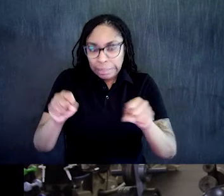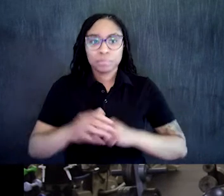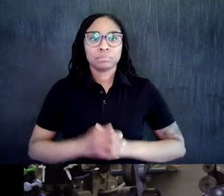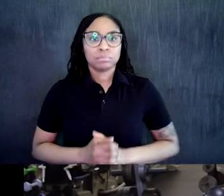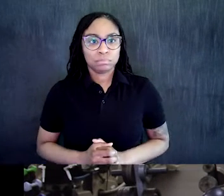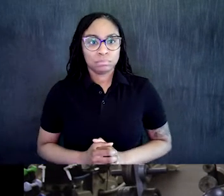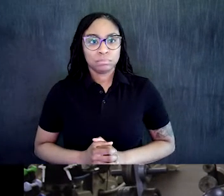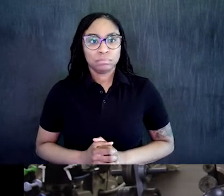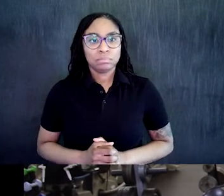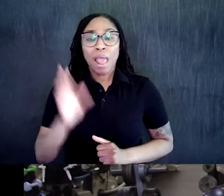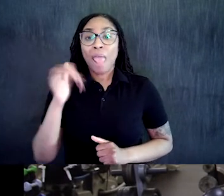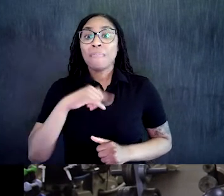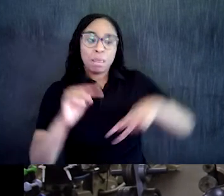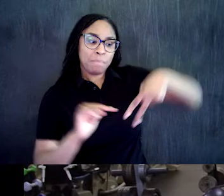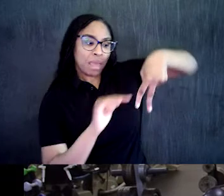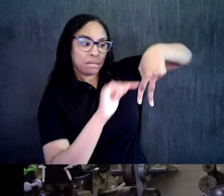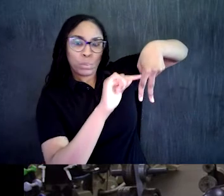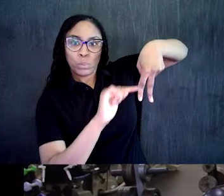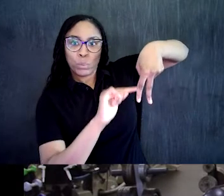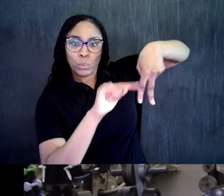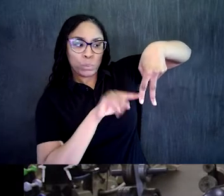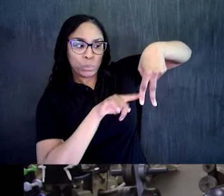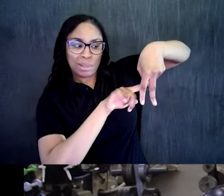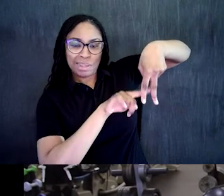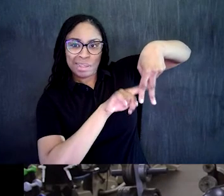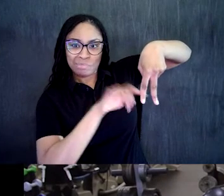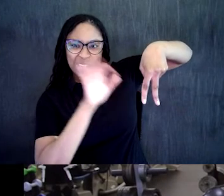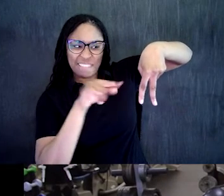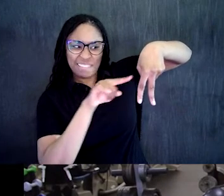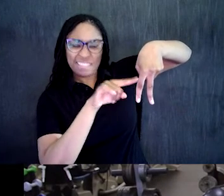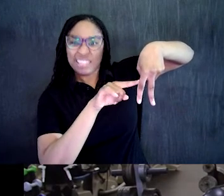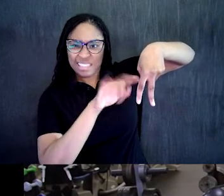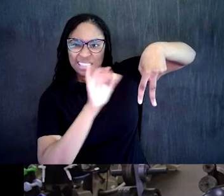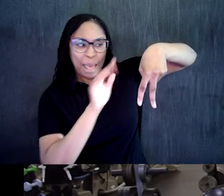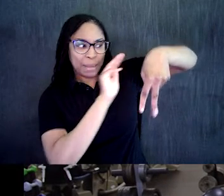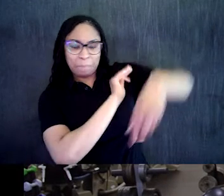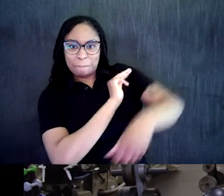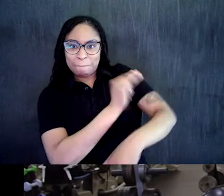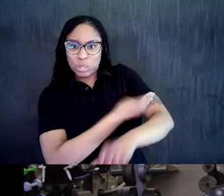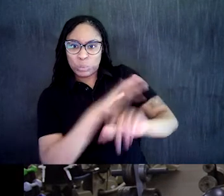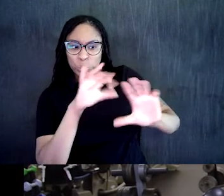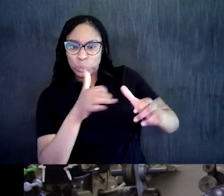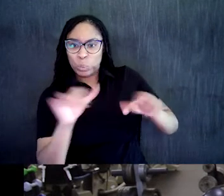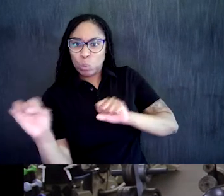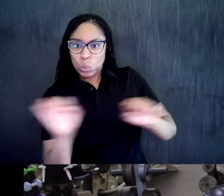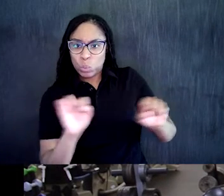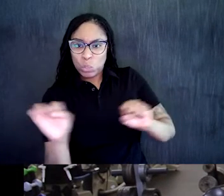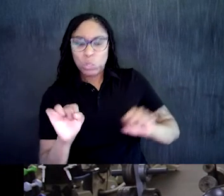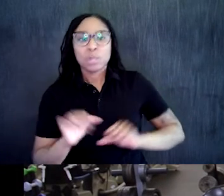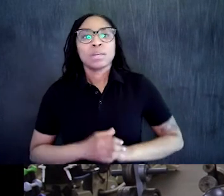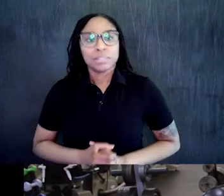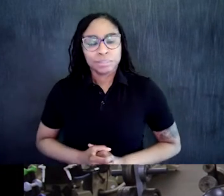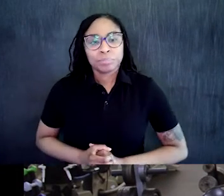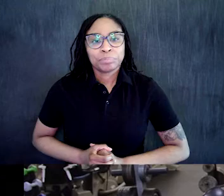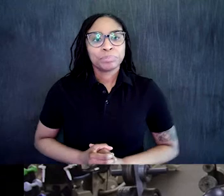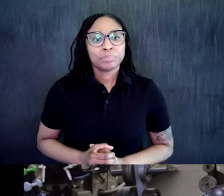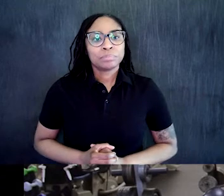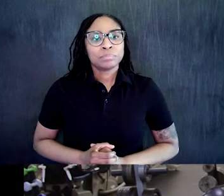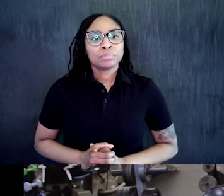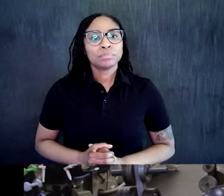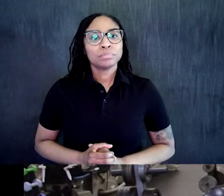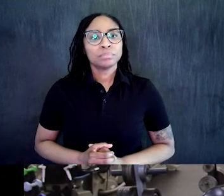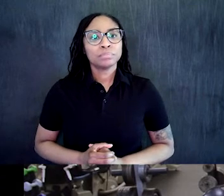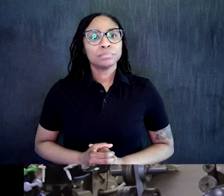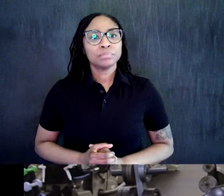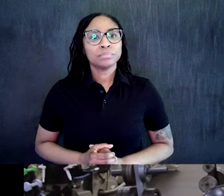Good. Two. Nice. All right. Make sure we're pushing through that heel. We're using this leg